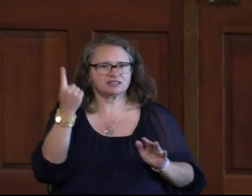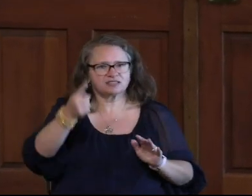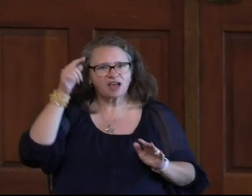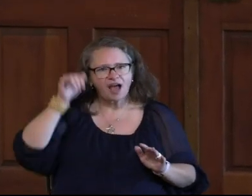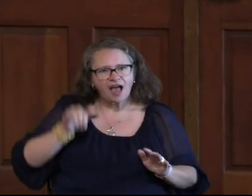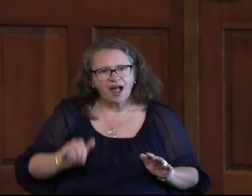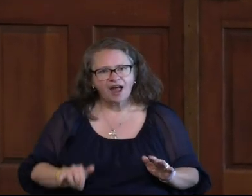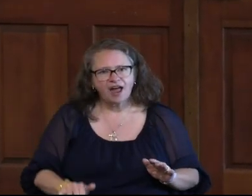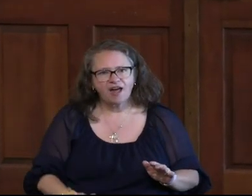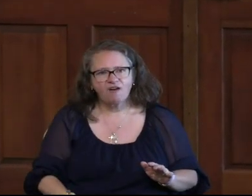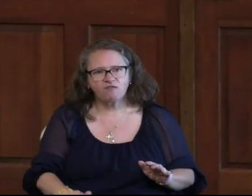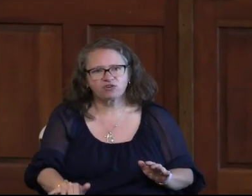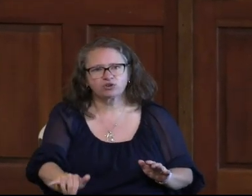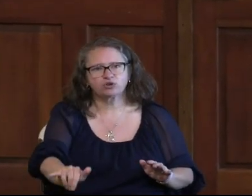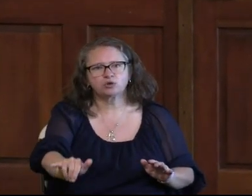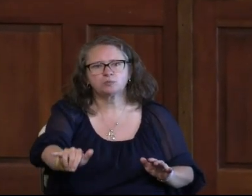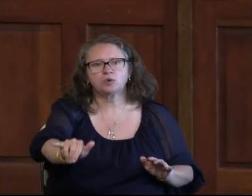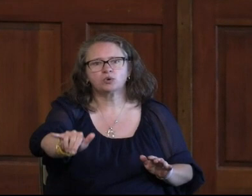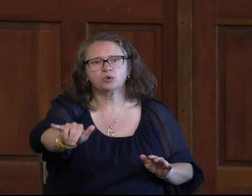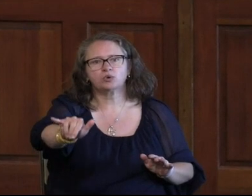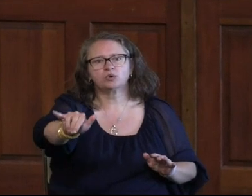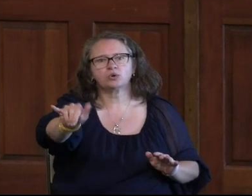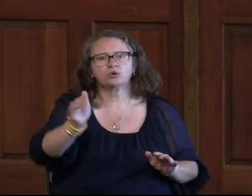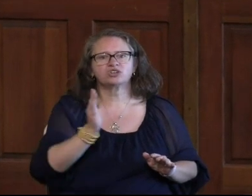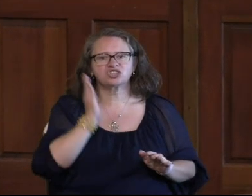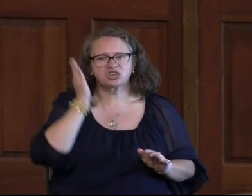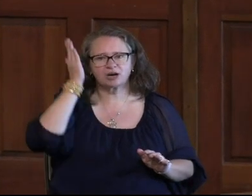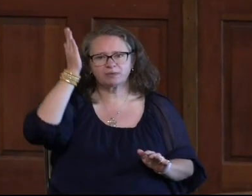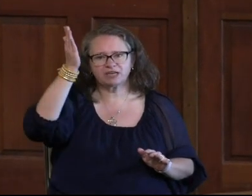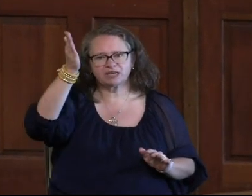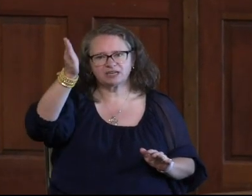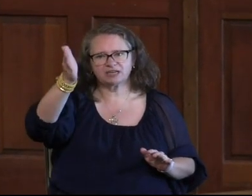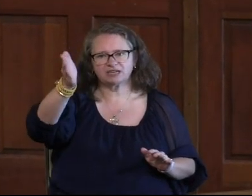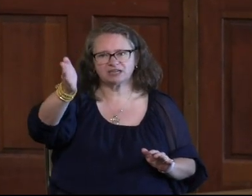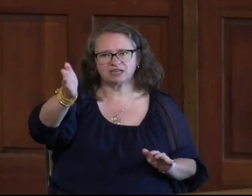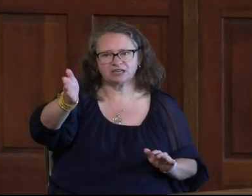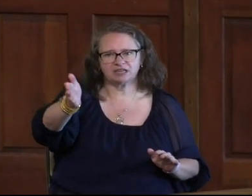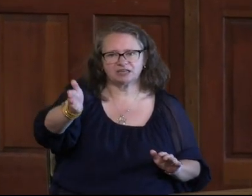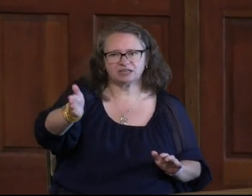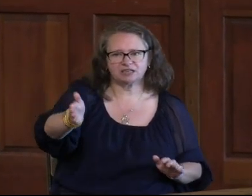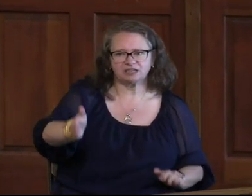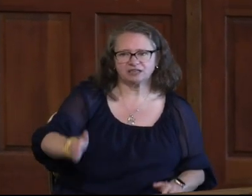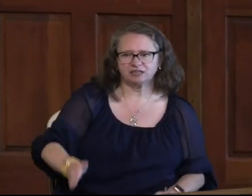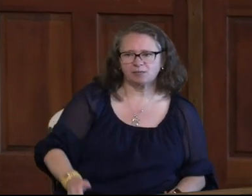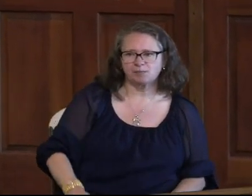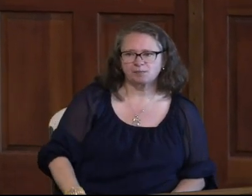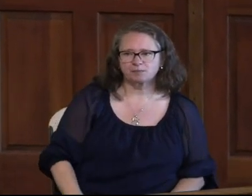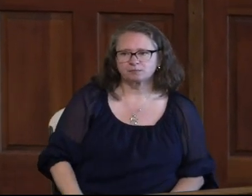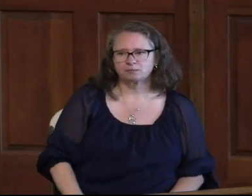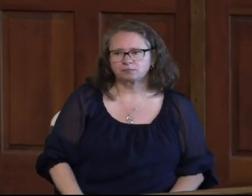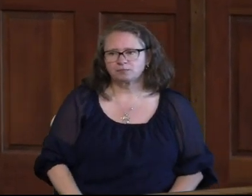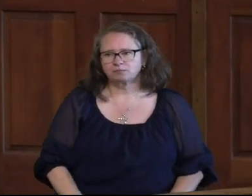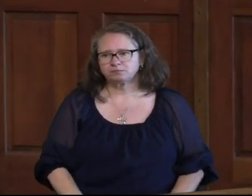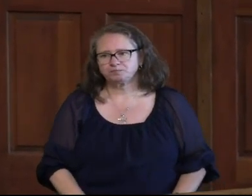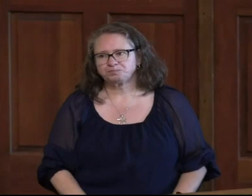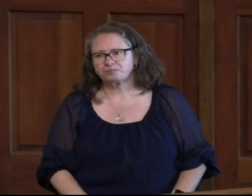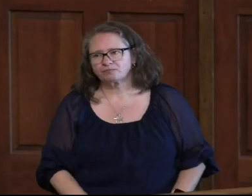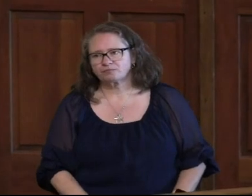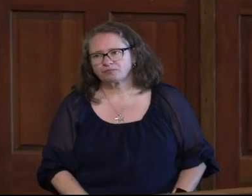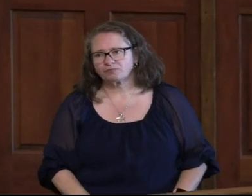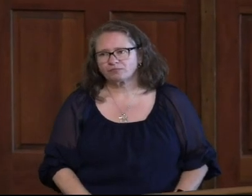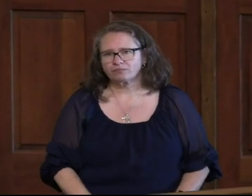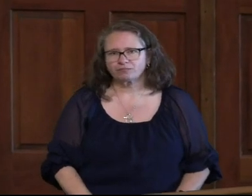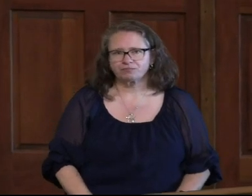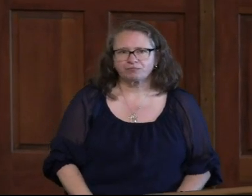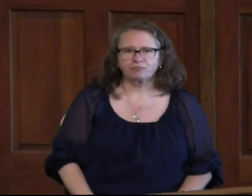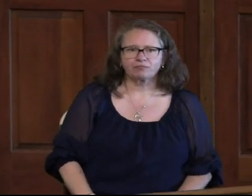and evermore shall be. Let's lift our